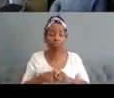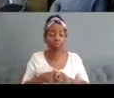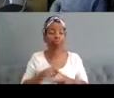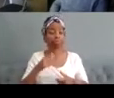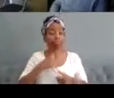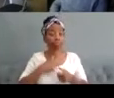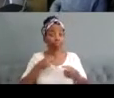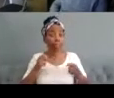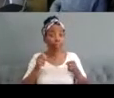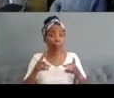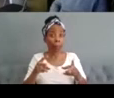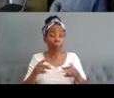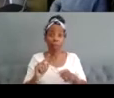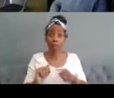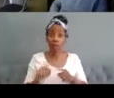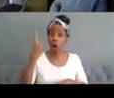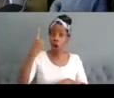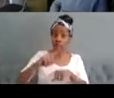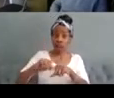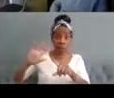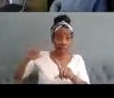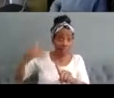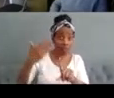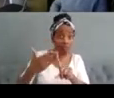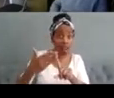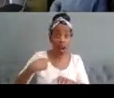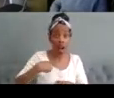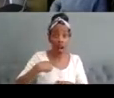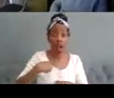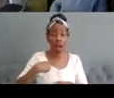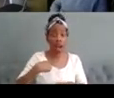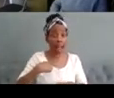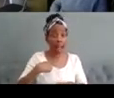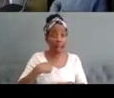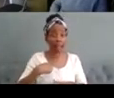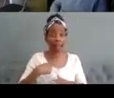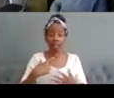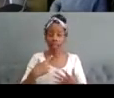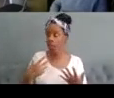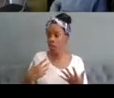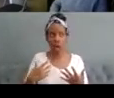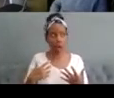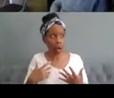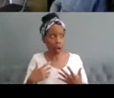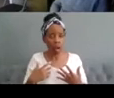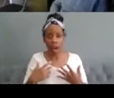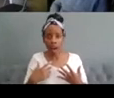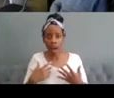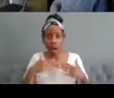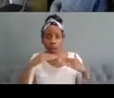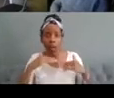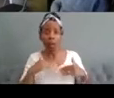uh that i'd ever had to um to join the plate of the art world